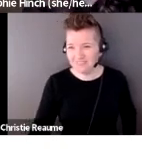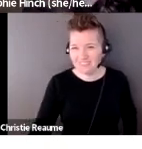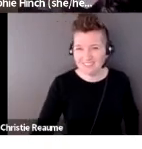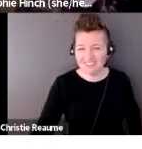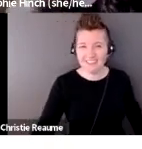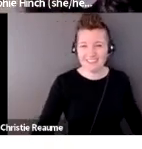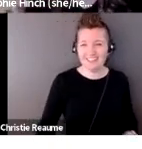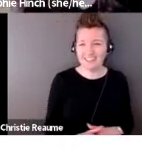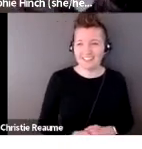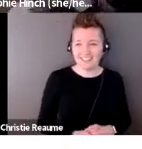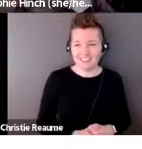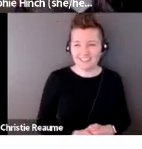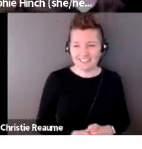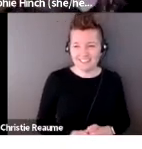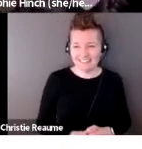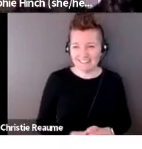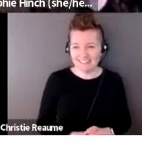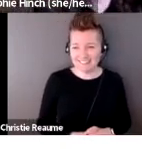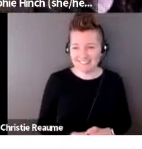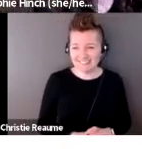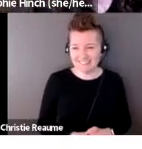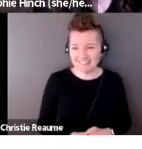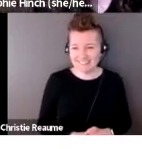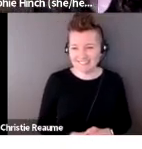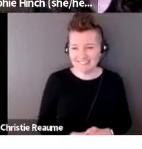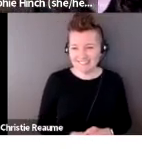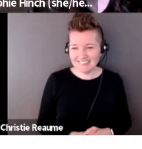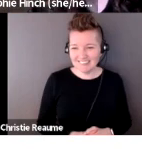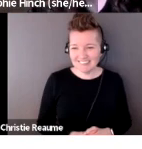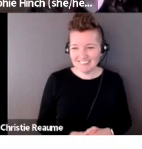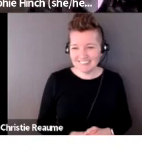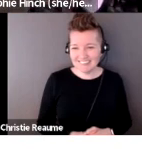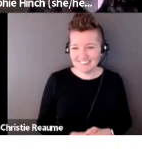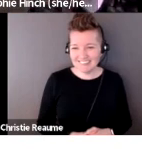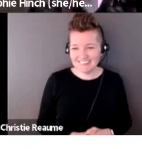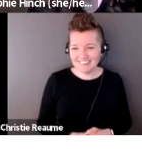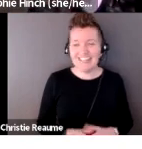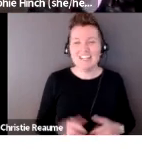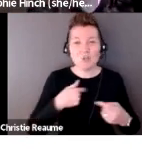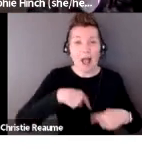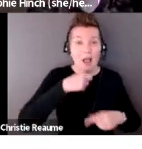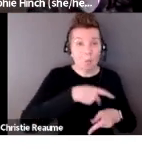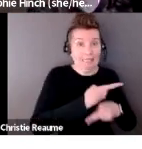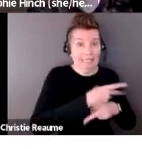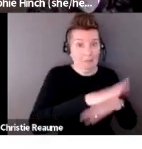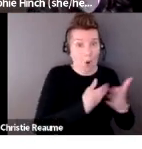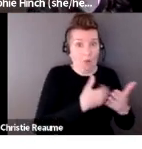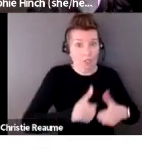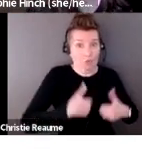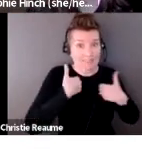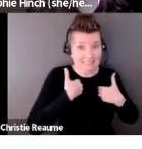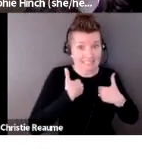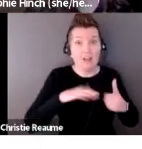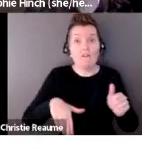tomorrow. Um, but I'll be sure to, to keep all of those, uh, addresses and we can include them in our follow-up emails.